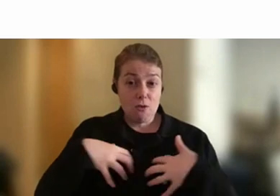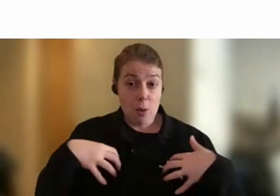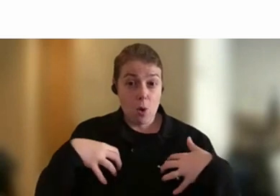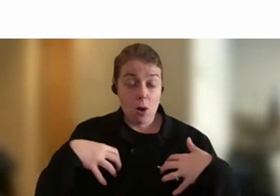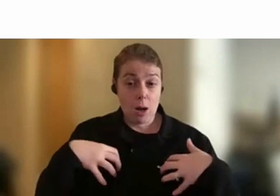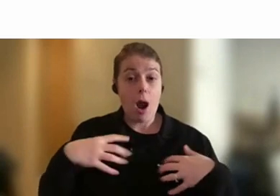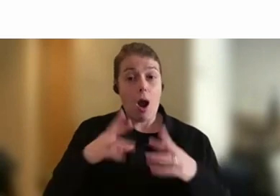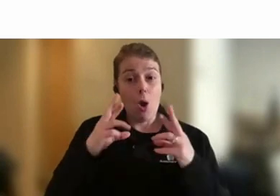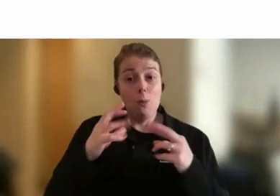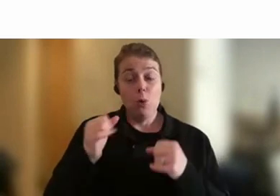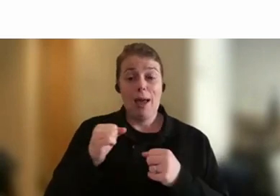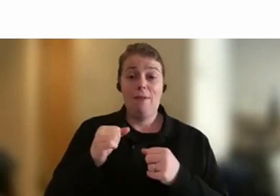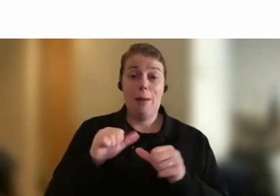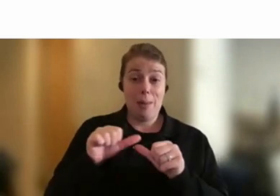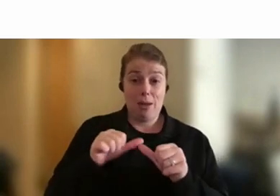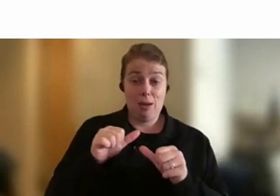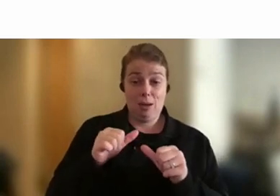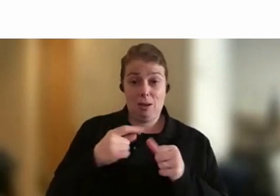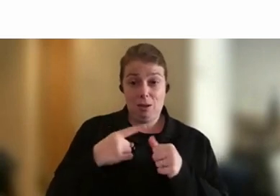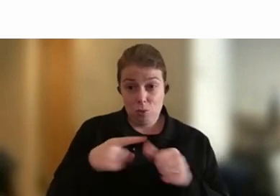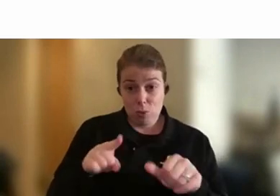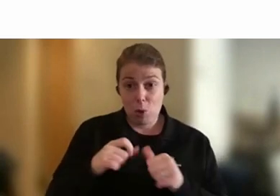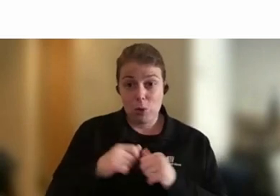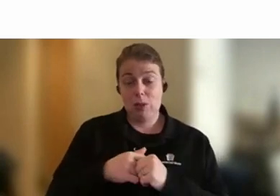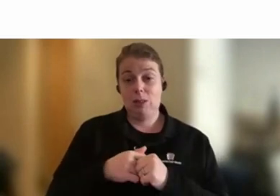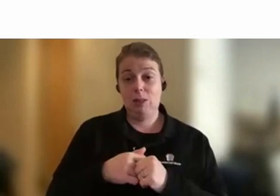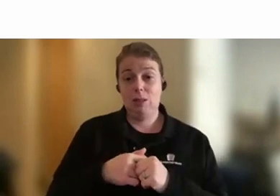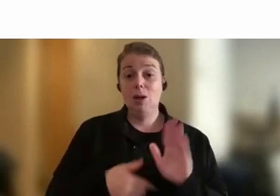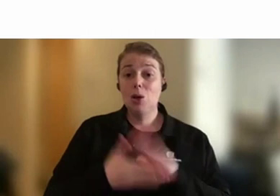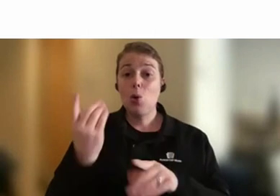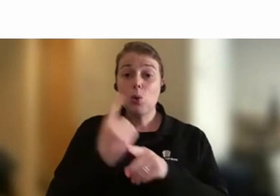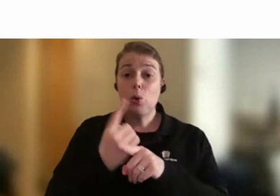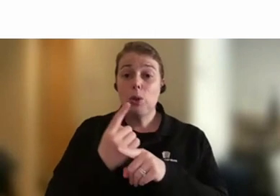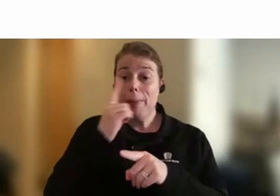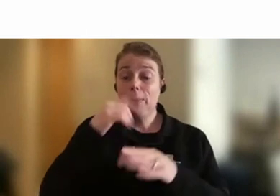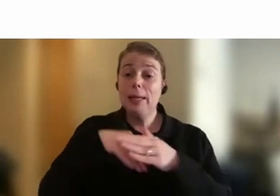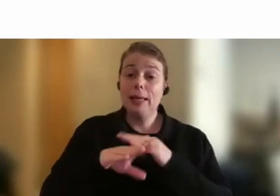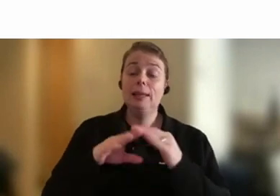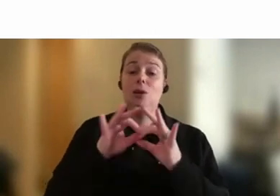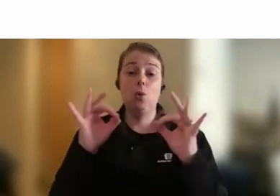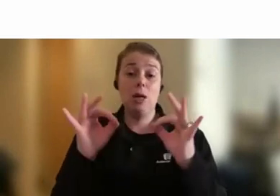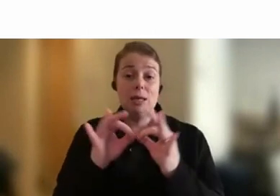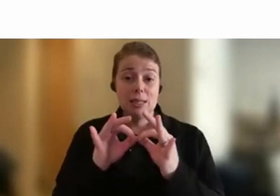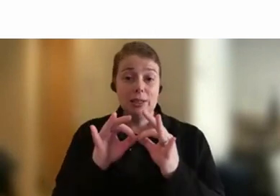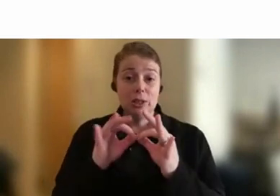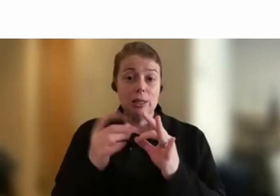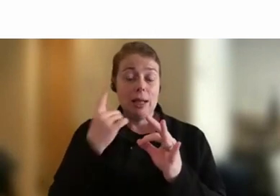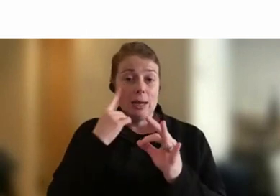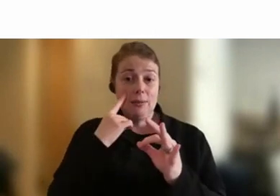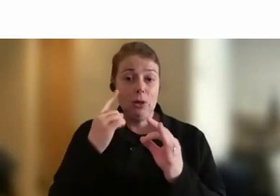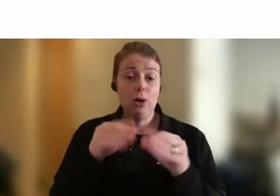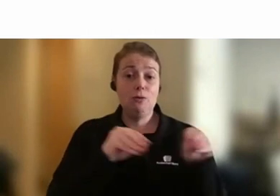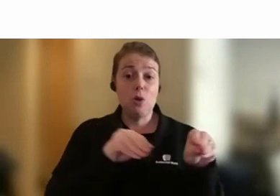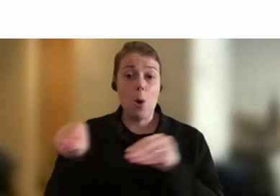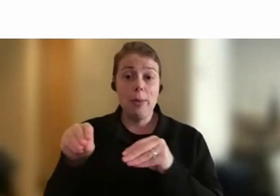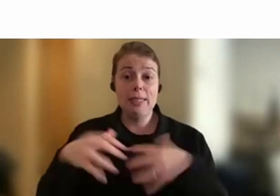just look at the mobility framework, go and talk to someone else in the organisation. But without a doubt, like, again, the benefits are clear to